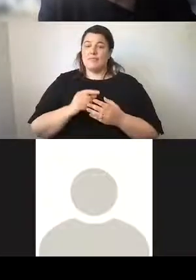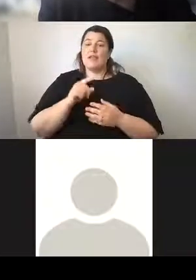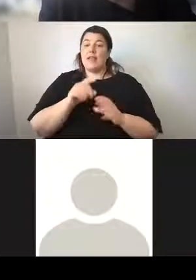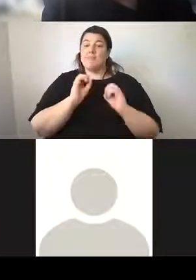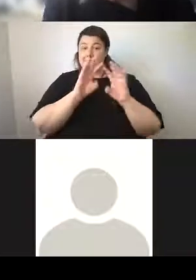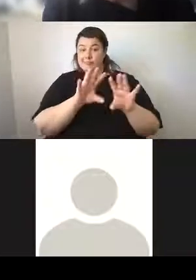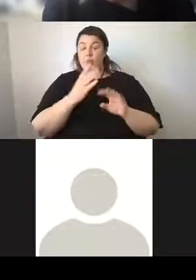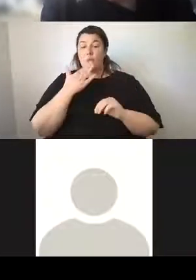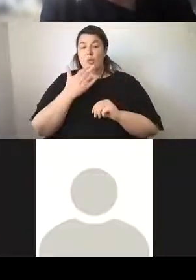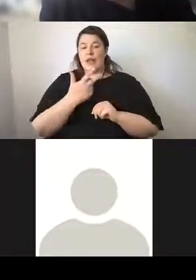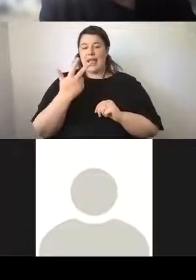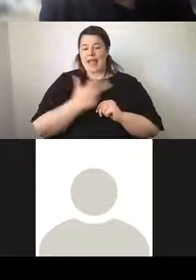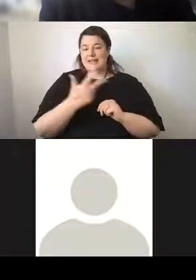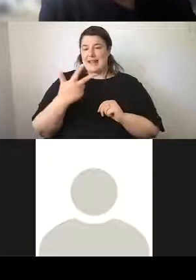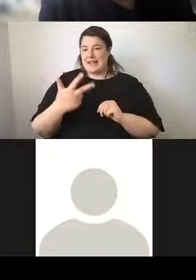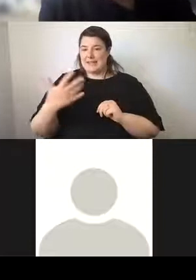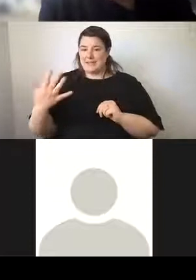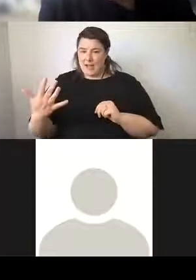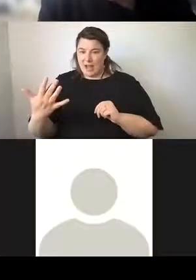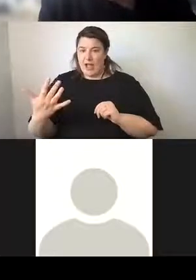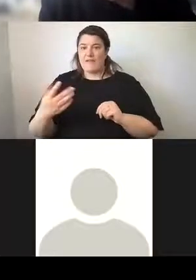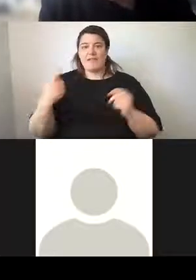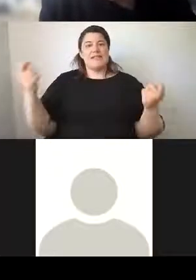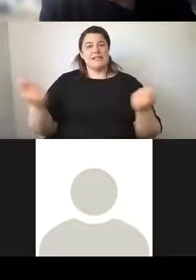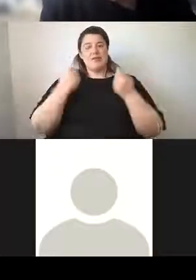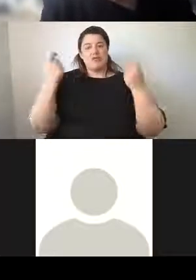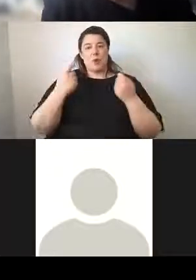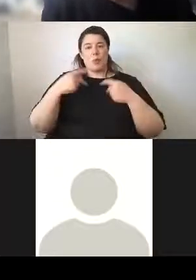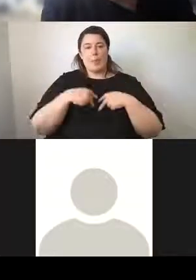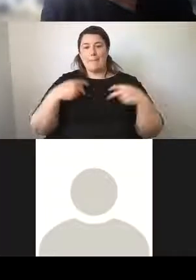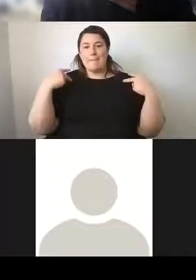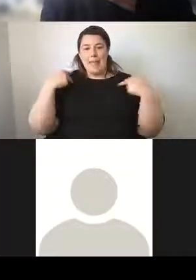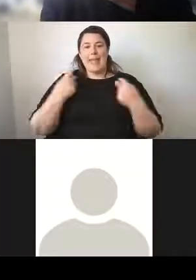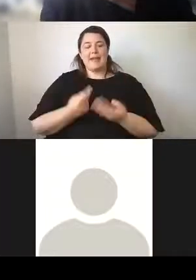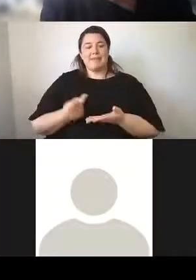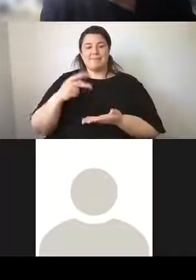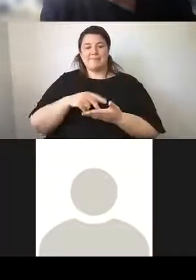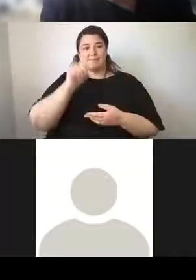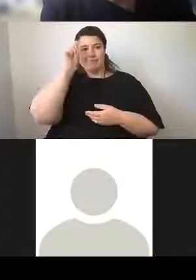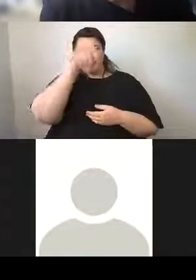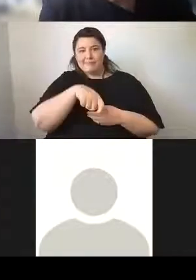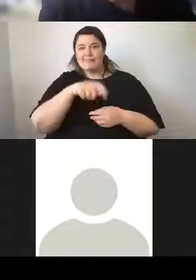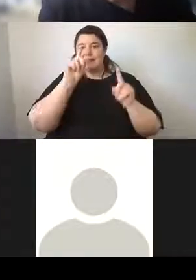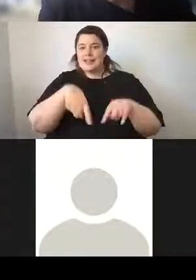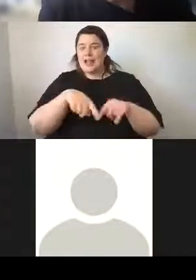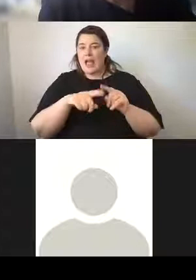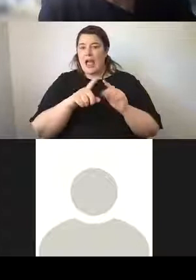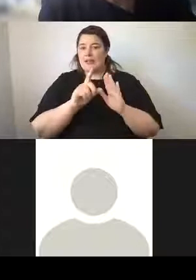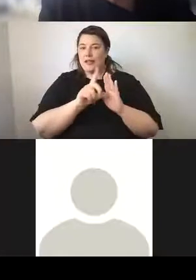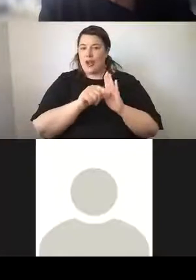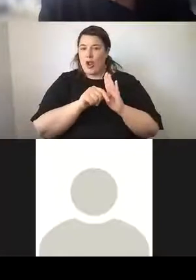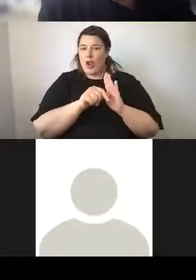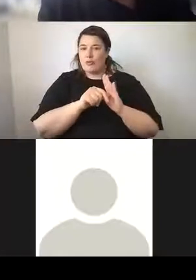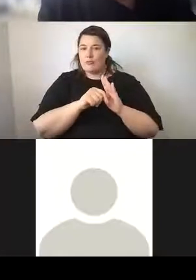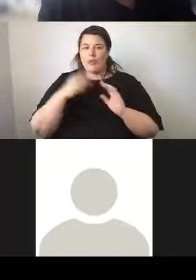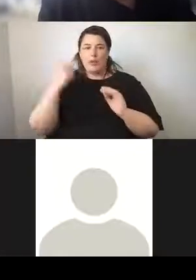1885. There was a ceremony where the mayor started the clock up and enacted the chimes,